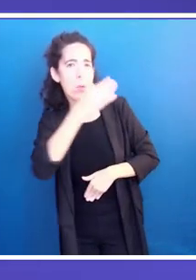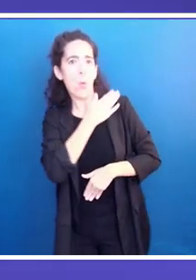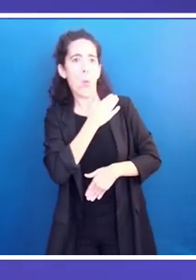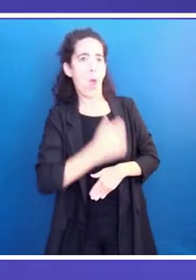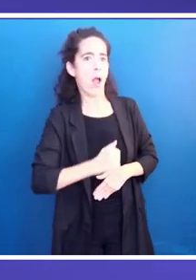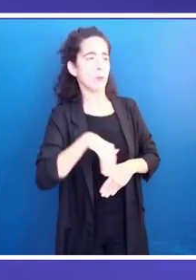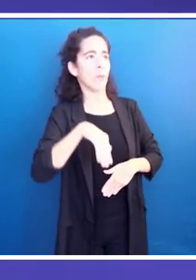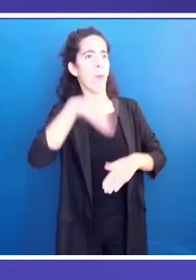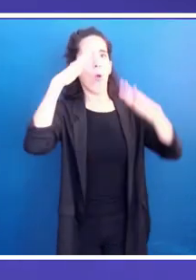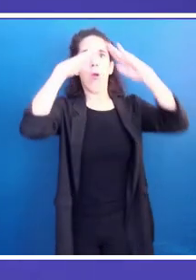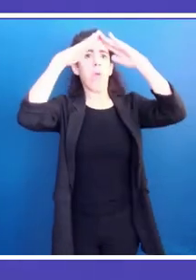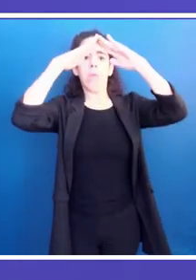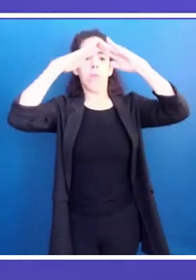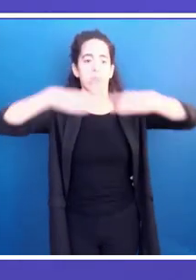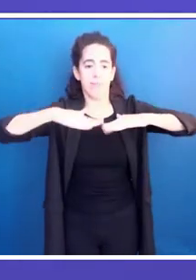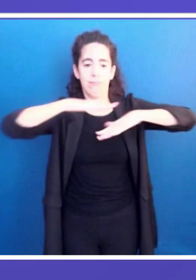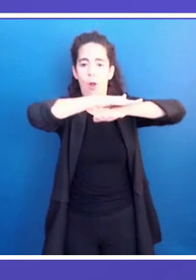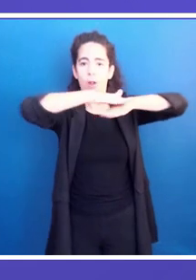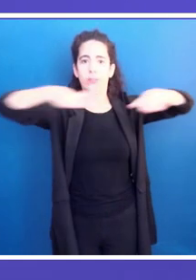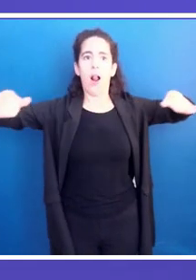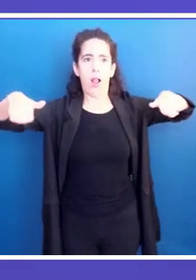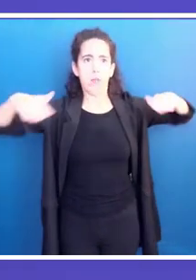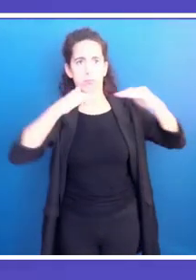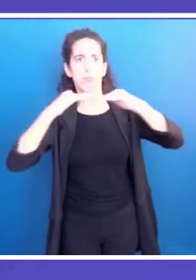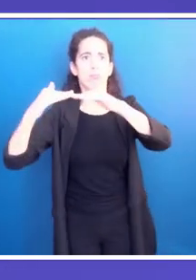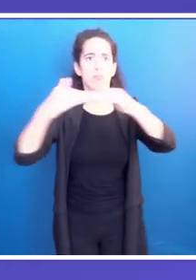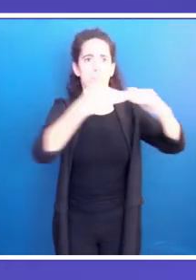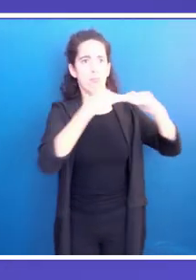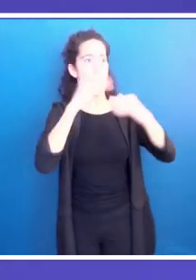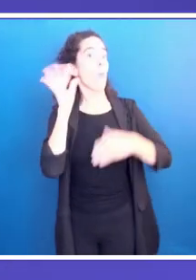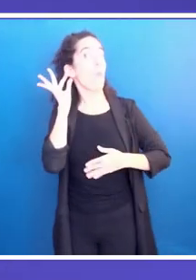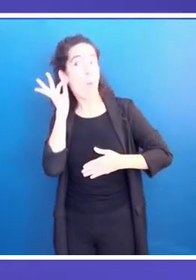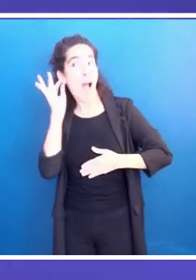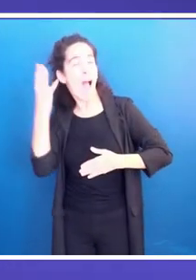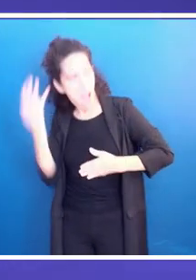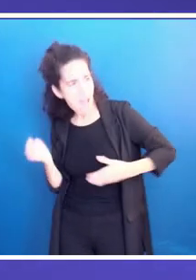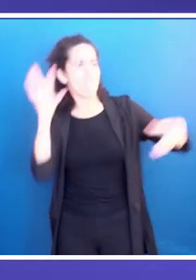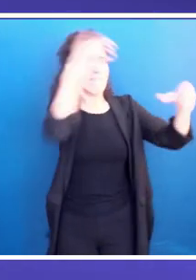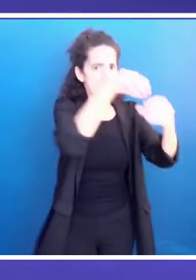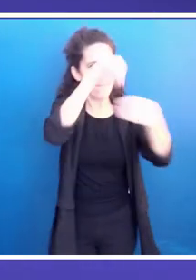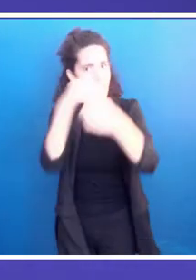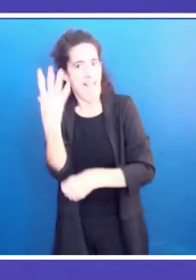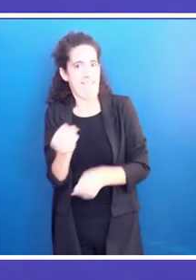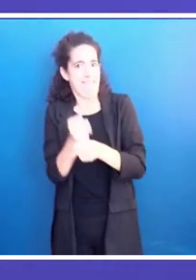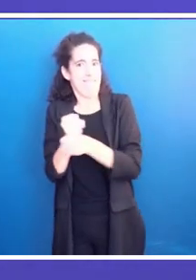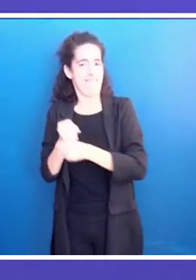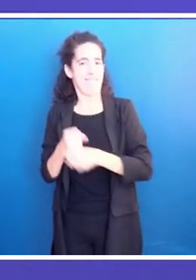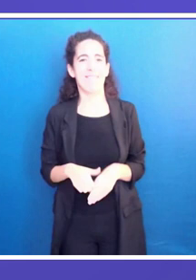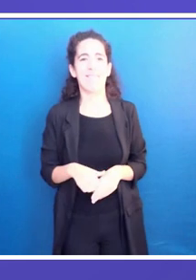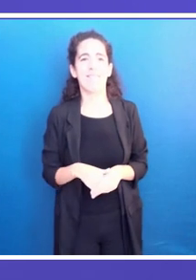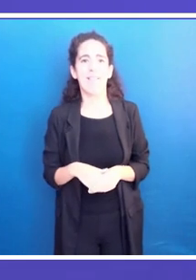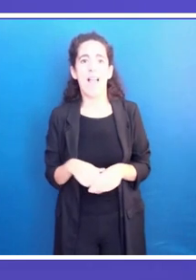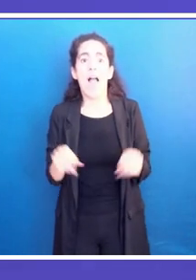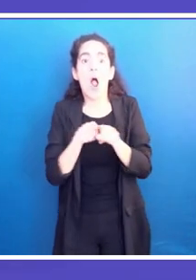This has also guaranteed more participation for the youth. First since I became